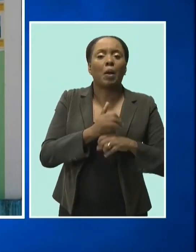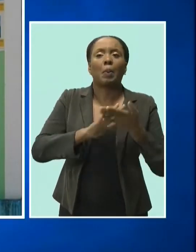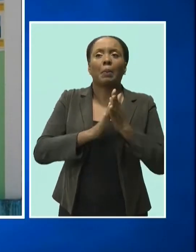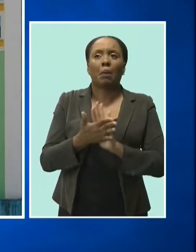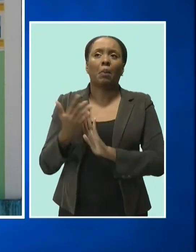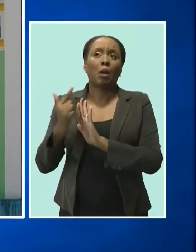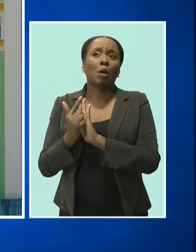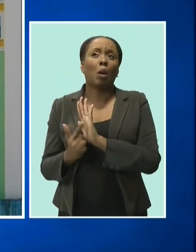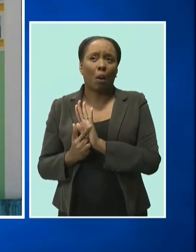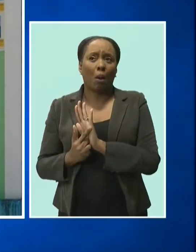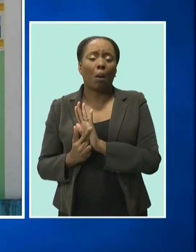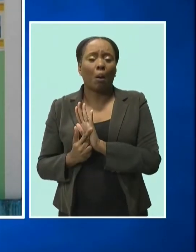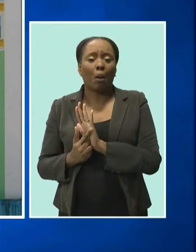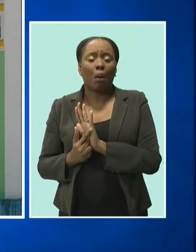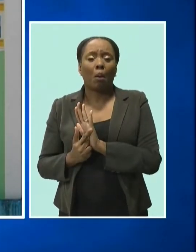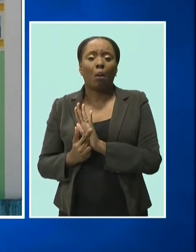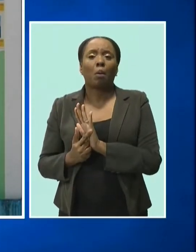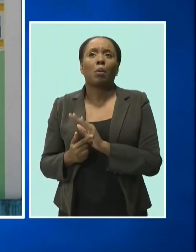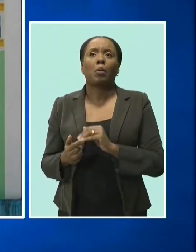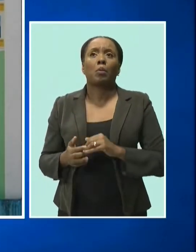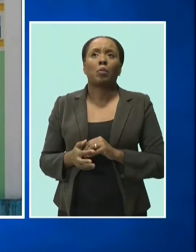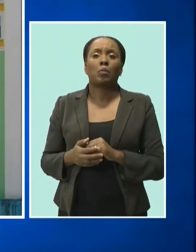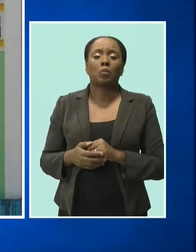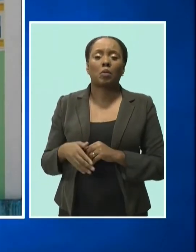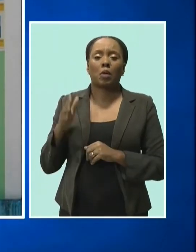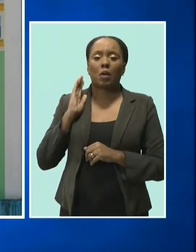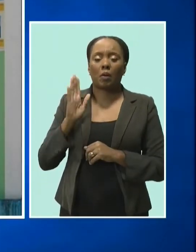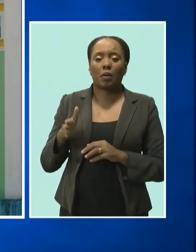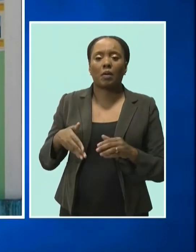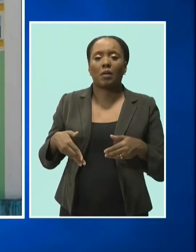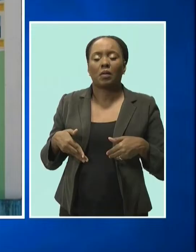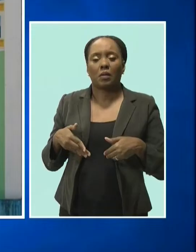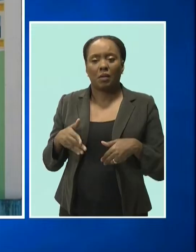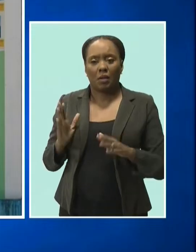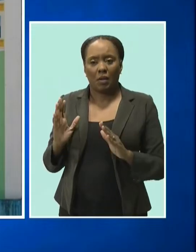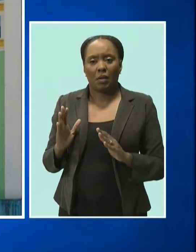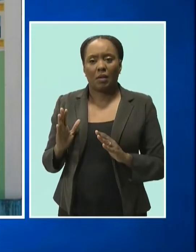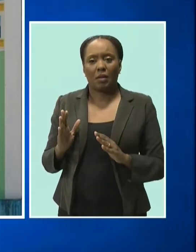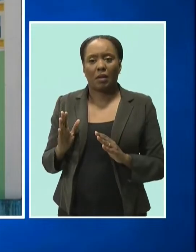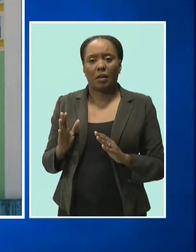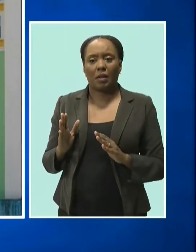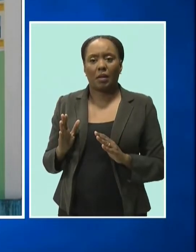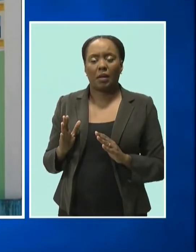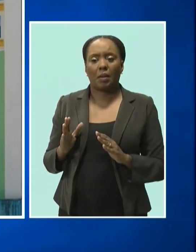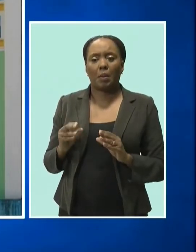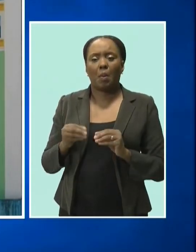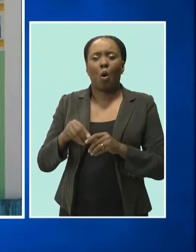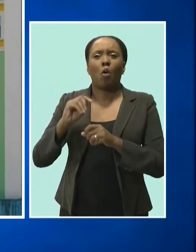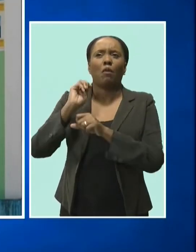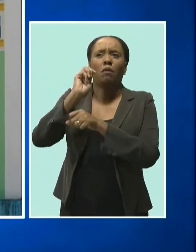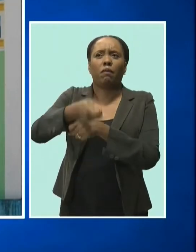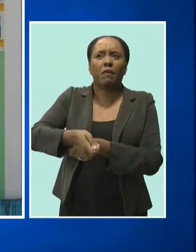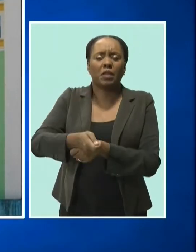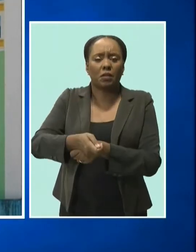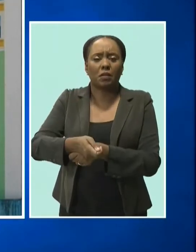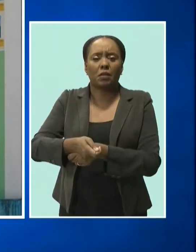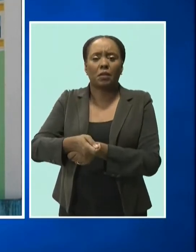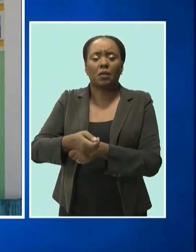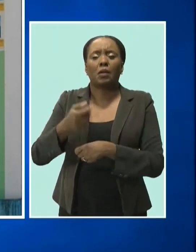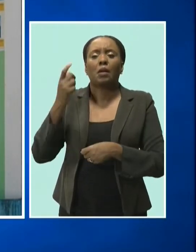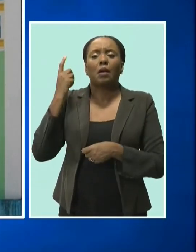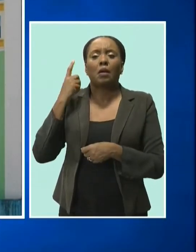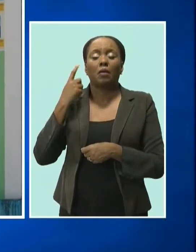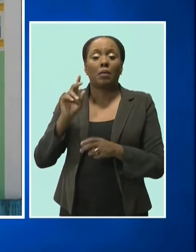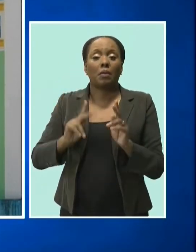we will allow say-net fishing for persons who are cashing jacks, but that we will not allow say-net